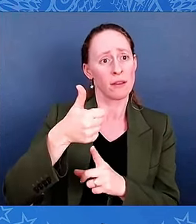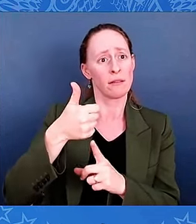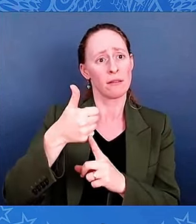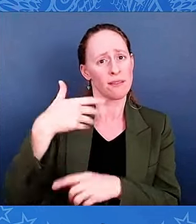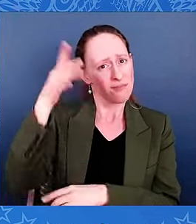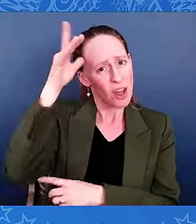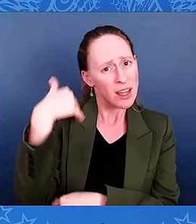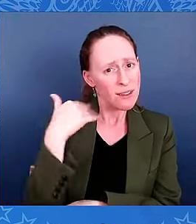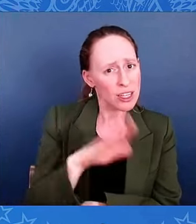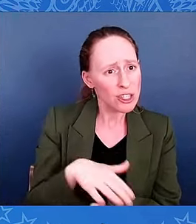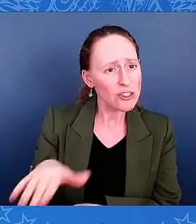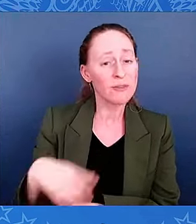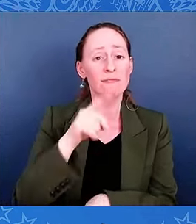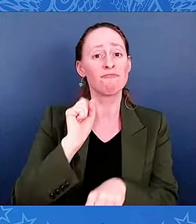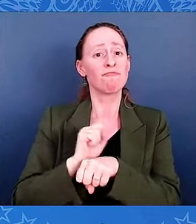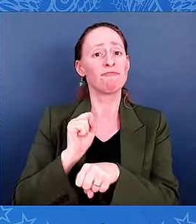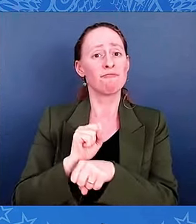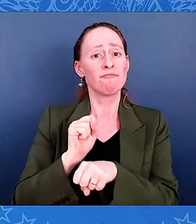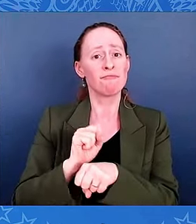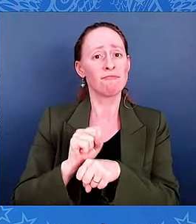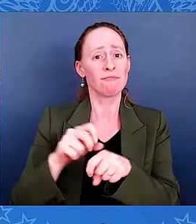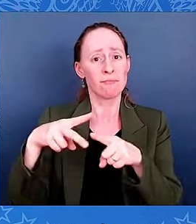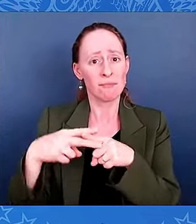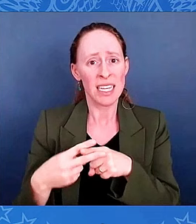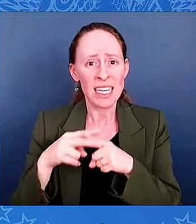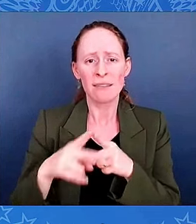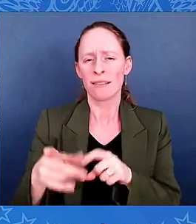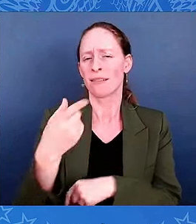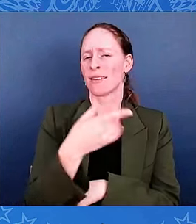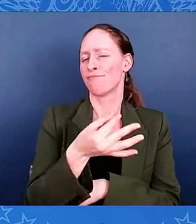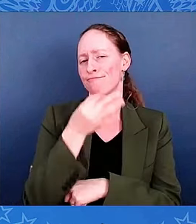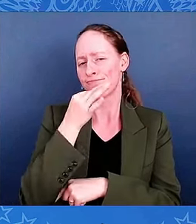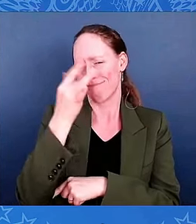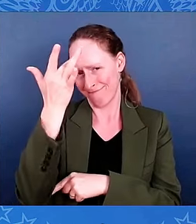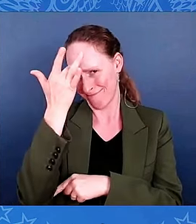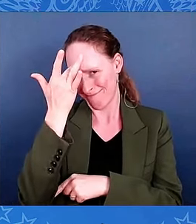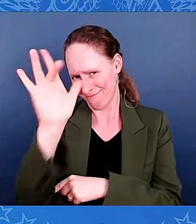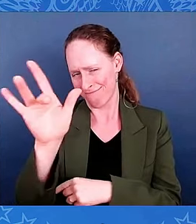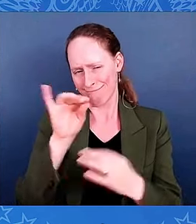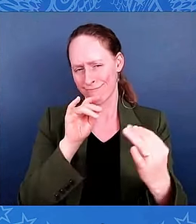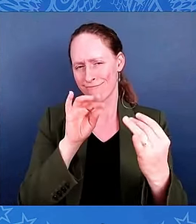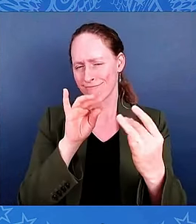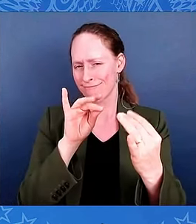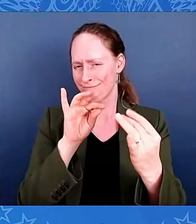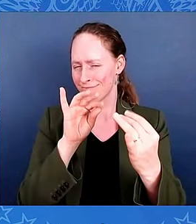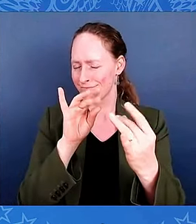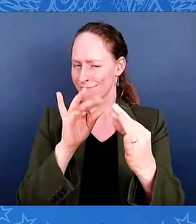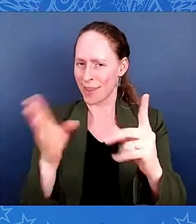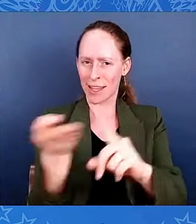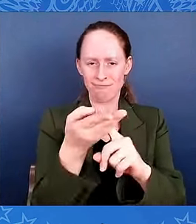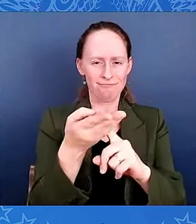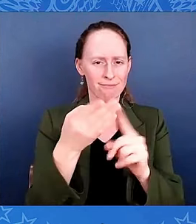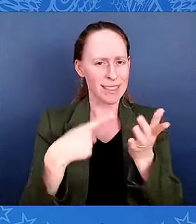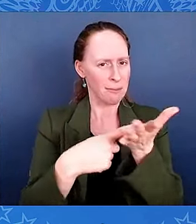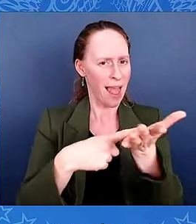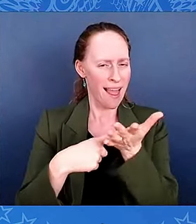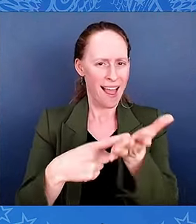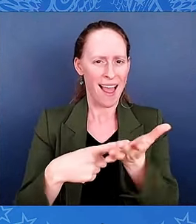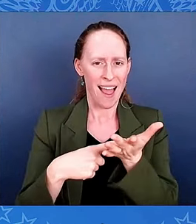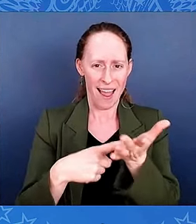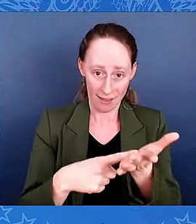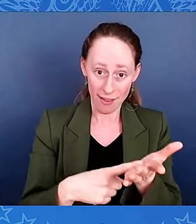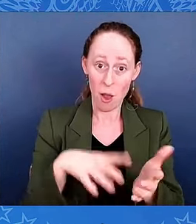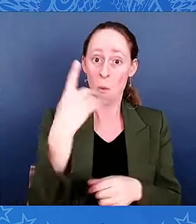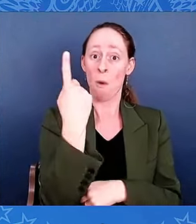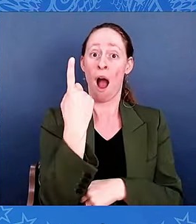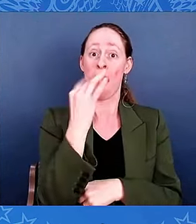debater. He always was ready to persuade, argue, and, as one family member put it, dress anyone down if the